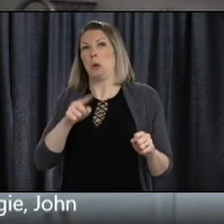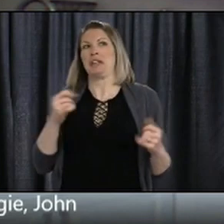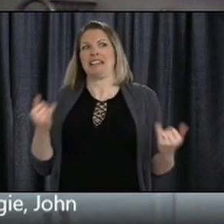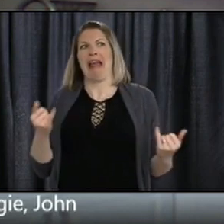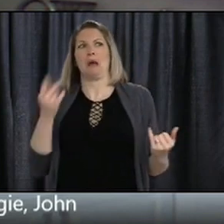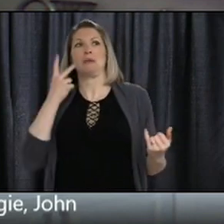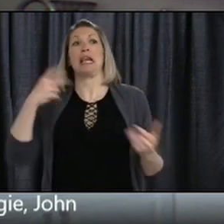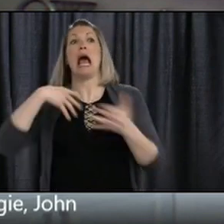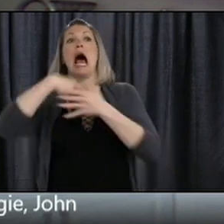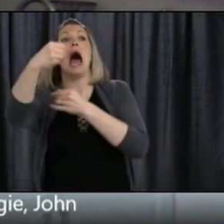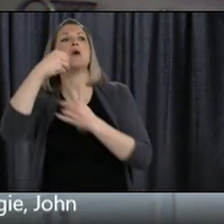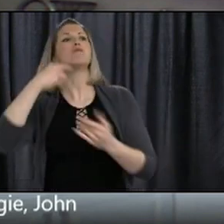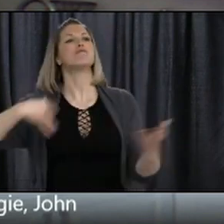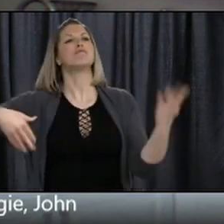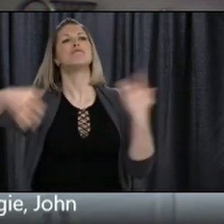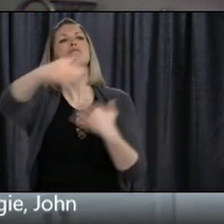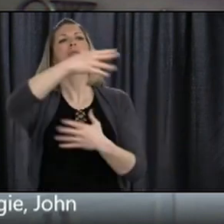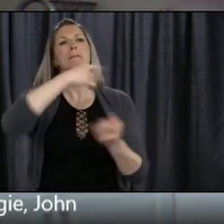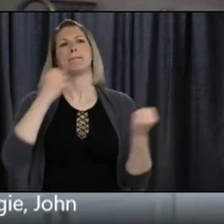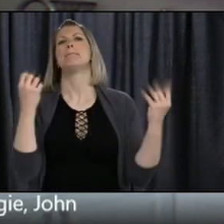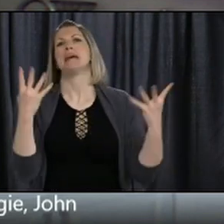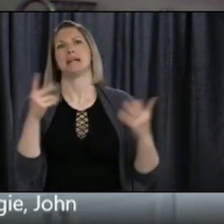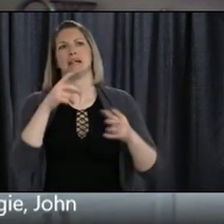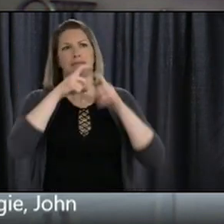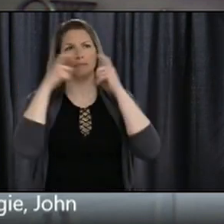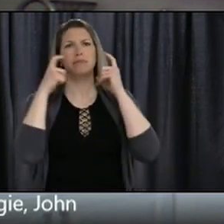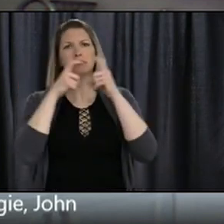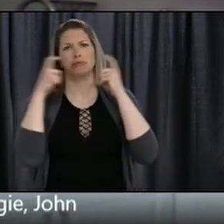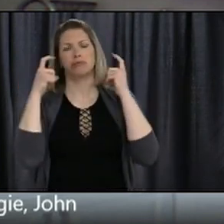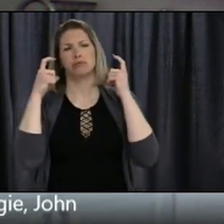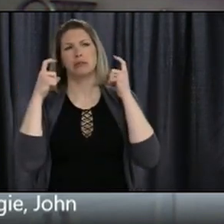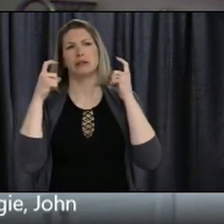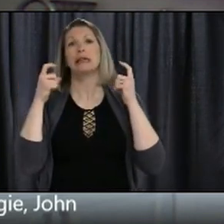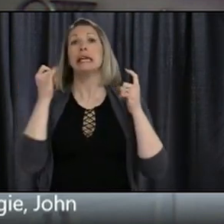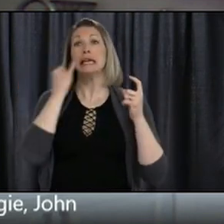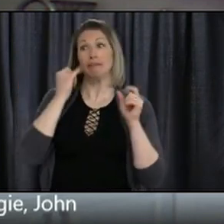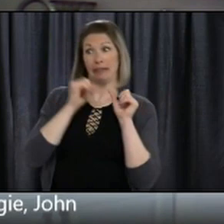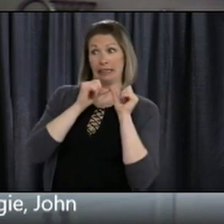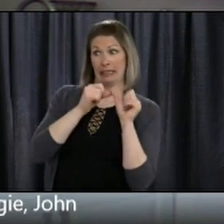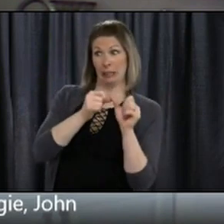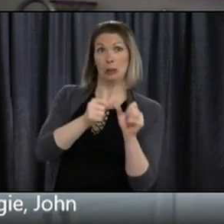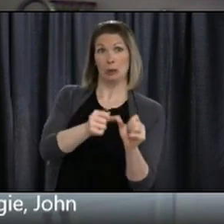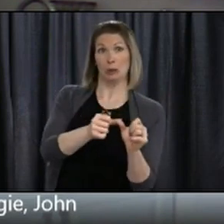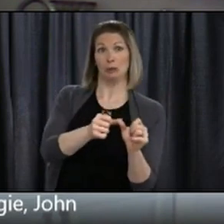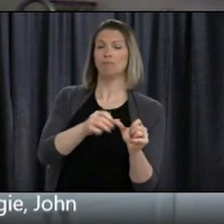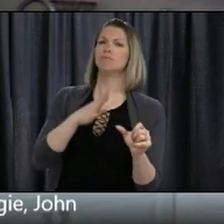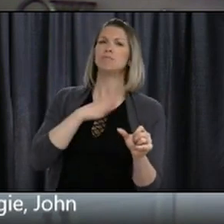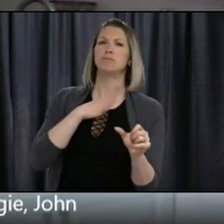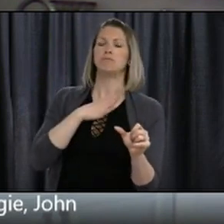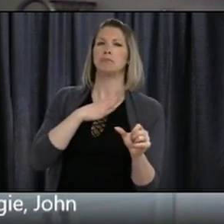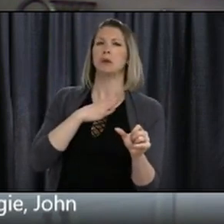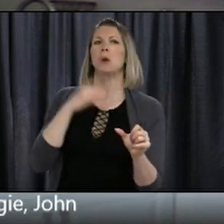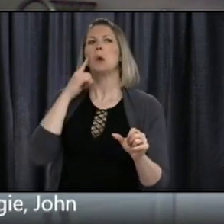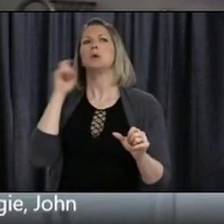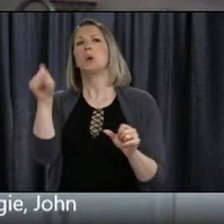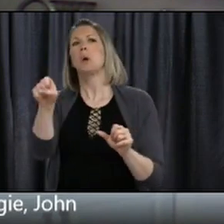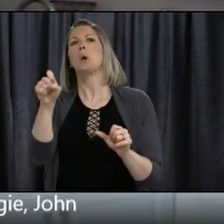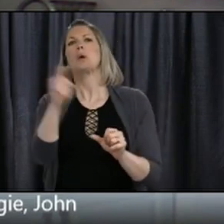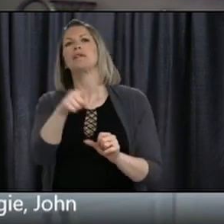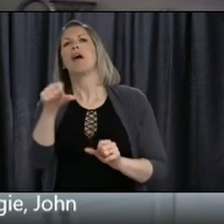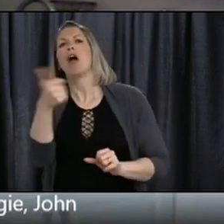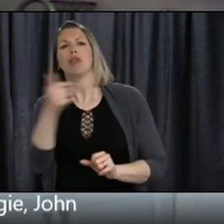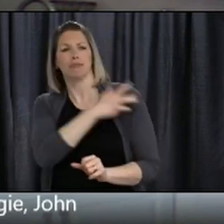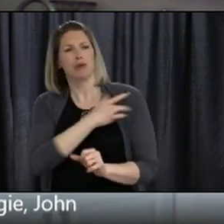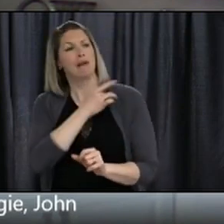that communal effort, we're going to run into significant problems. We've seen second waves in other jurisdictions, some of which, earlier